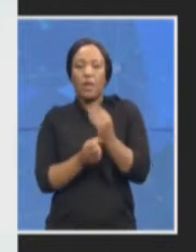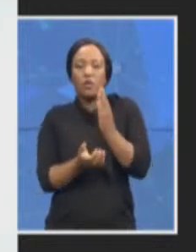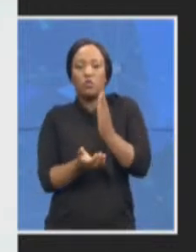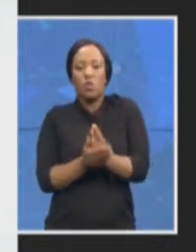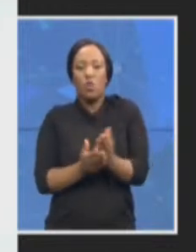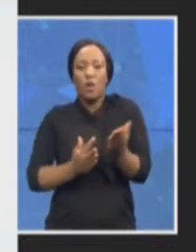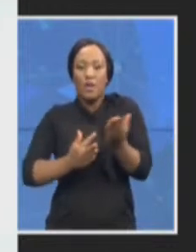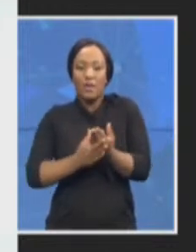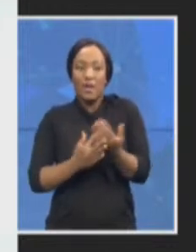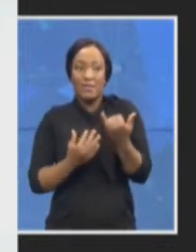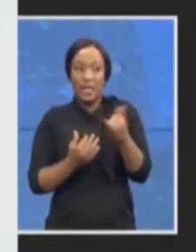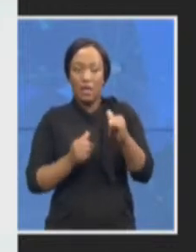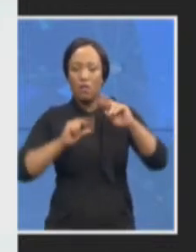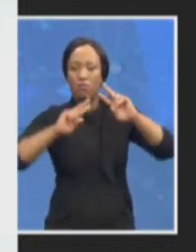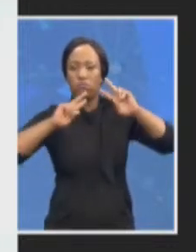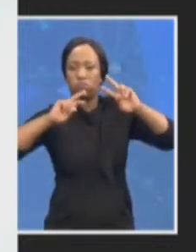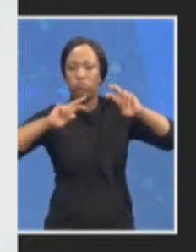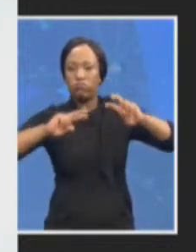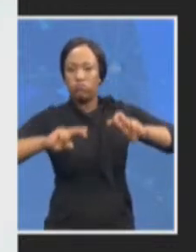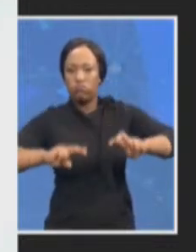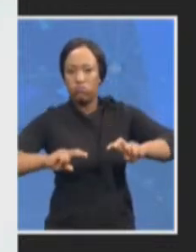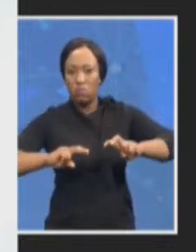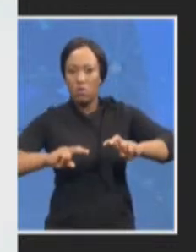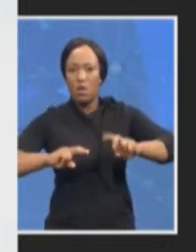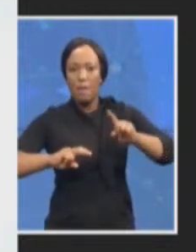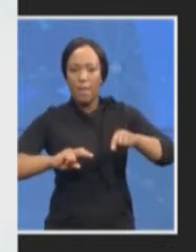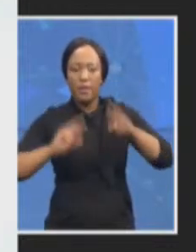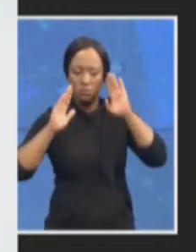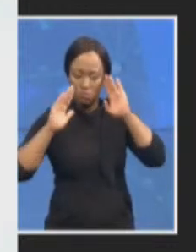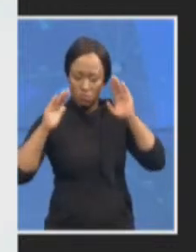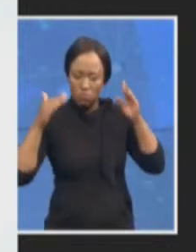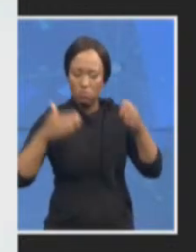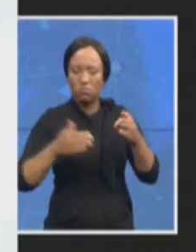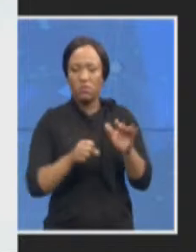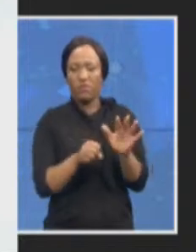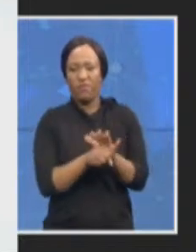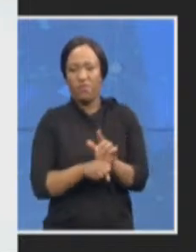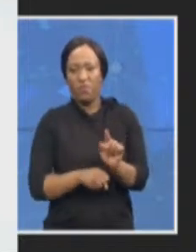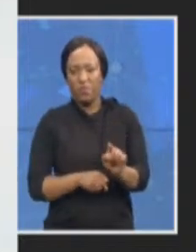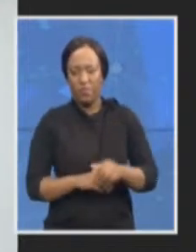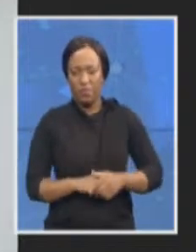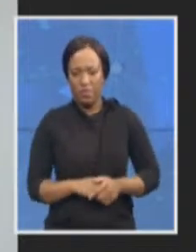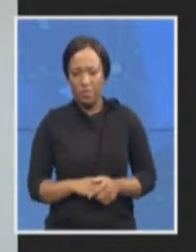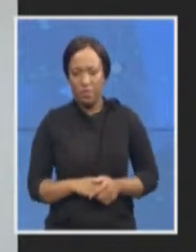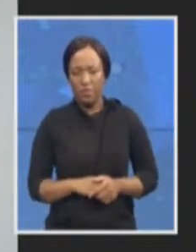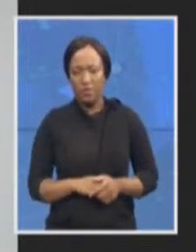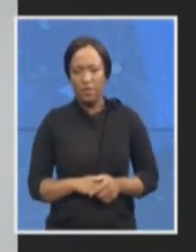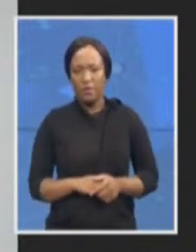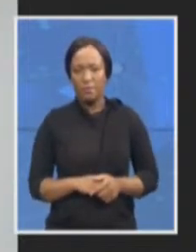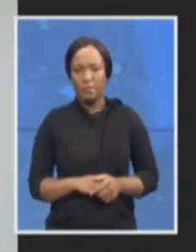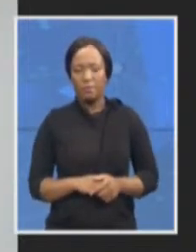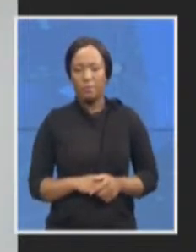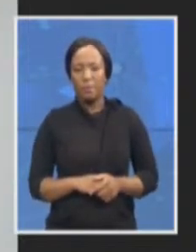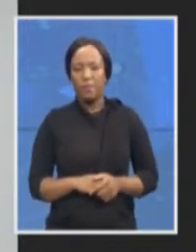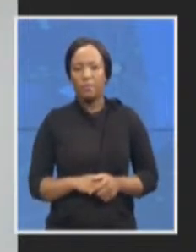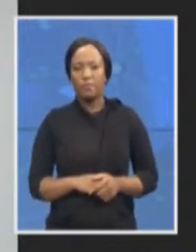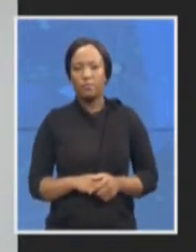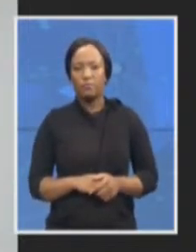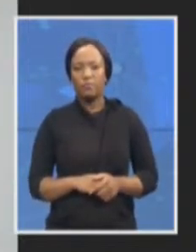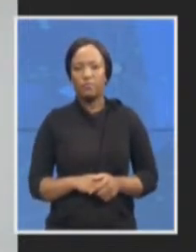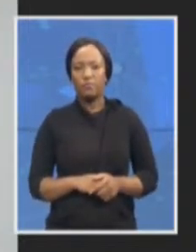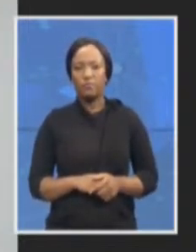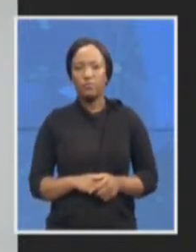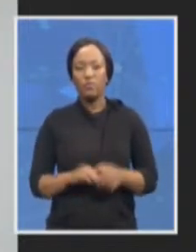getting the necessary attention and so out of the matters that we currently have and I'm just looking for